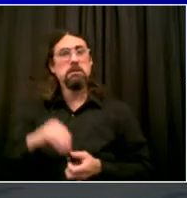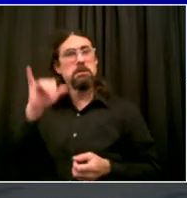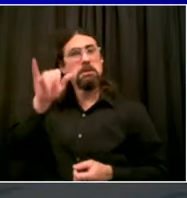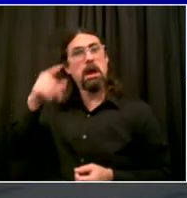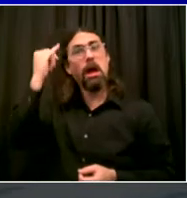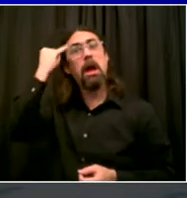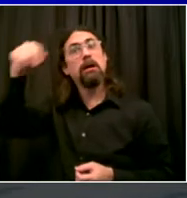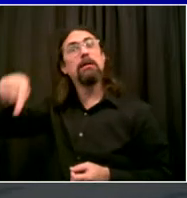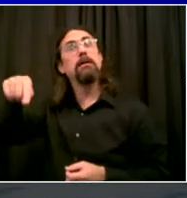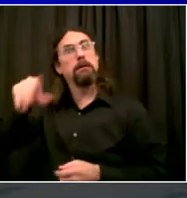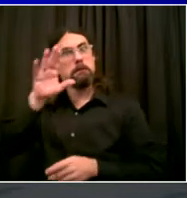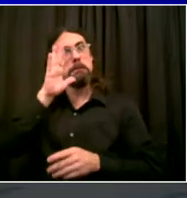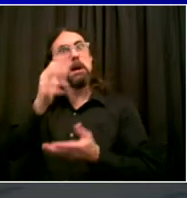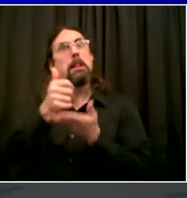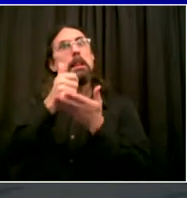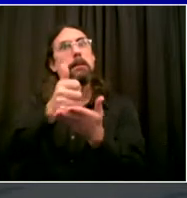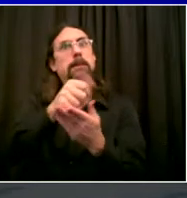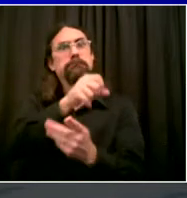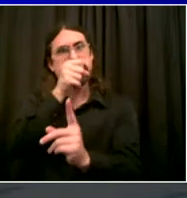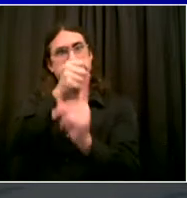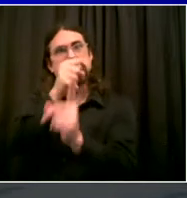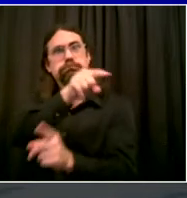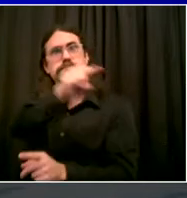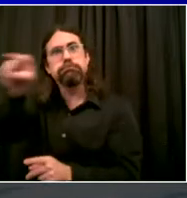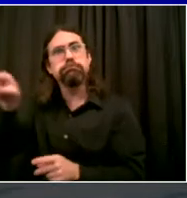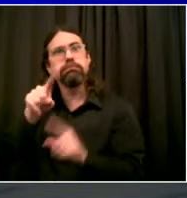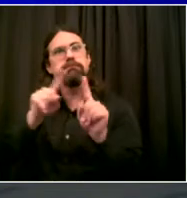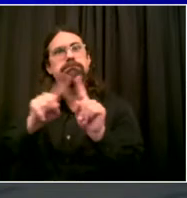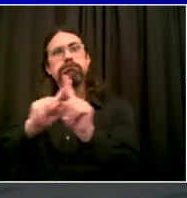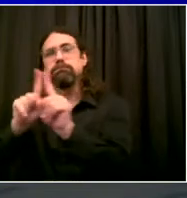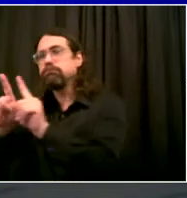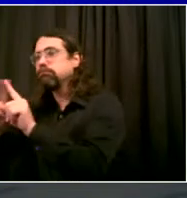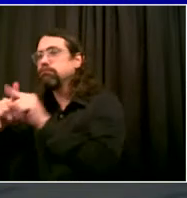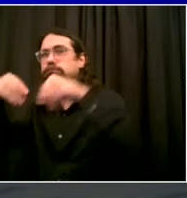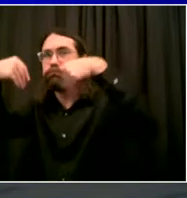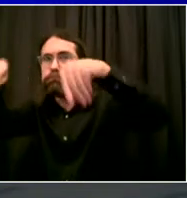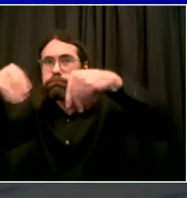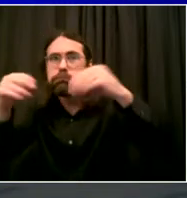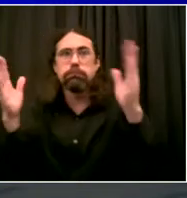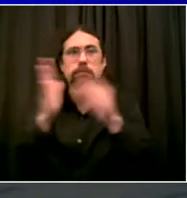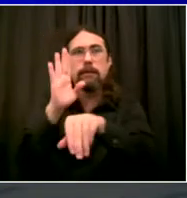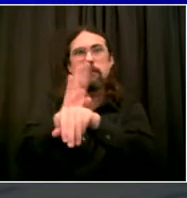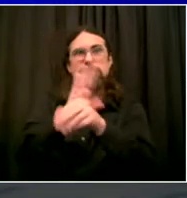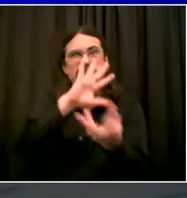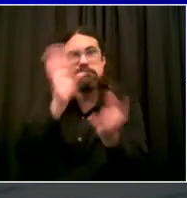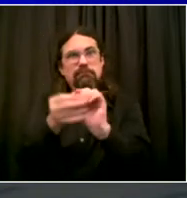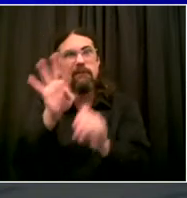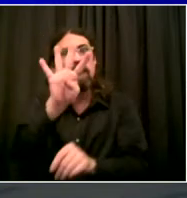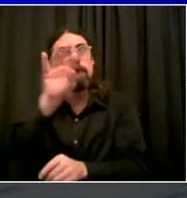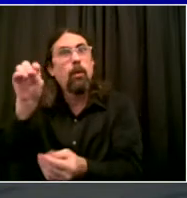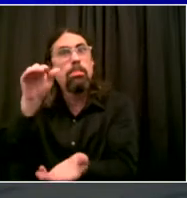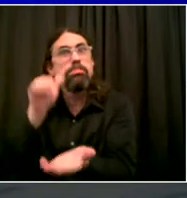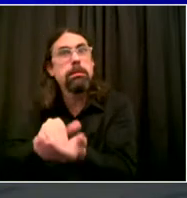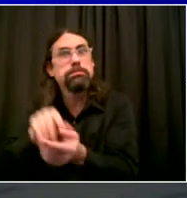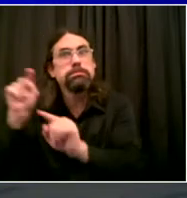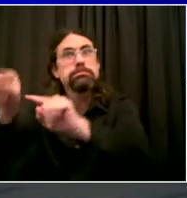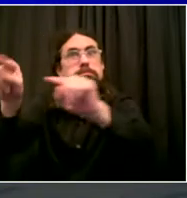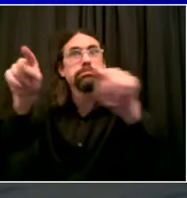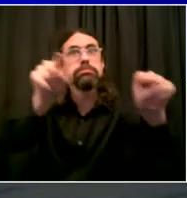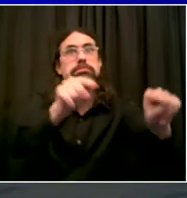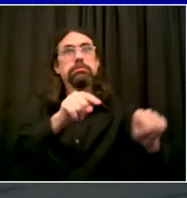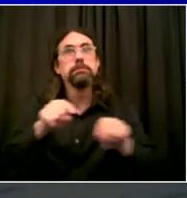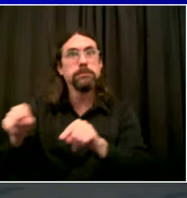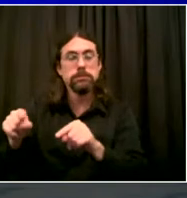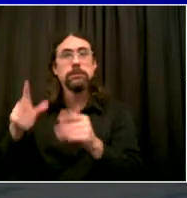right in front of their businesses, to have a lot more people able to come and buy, to be able to expand